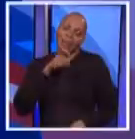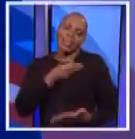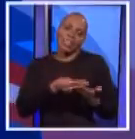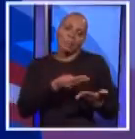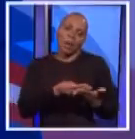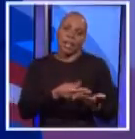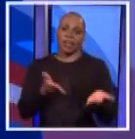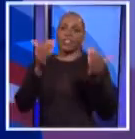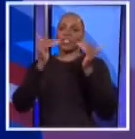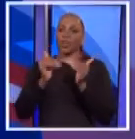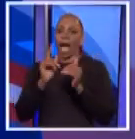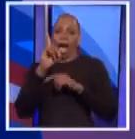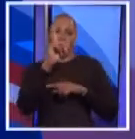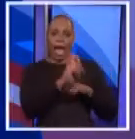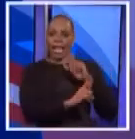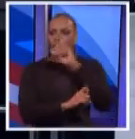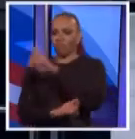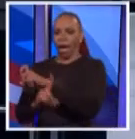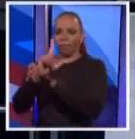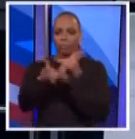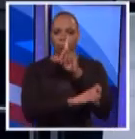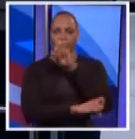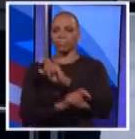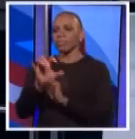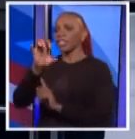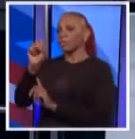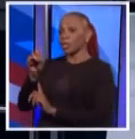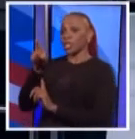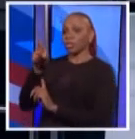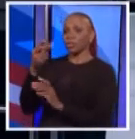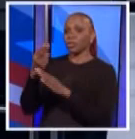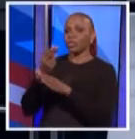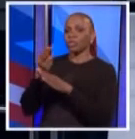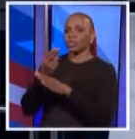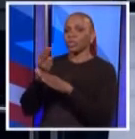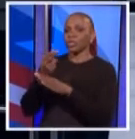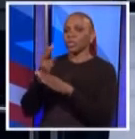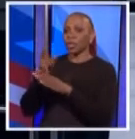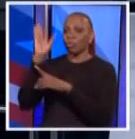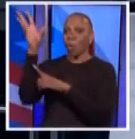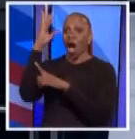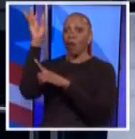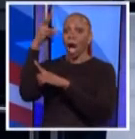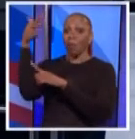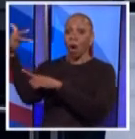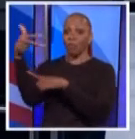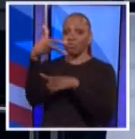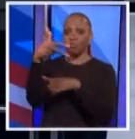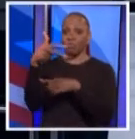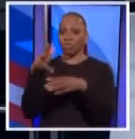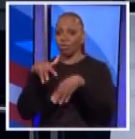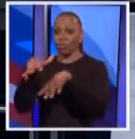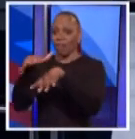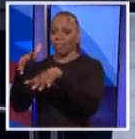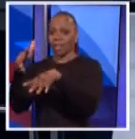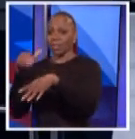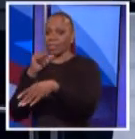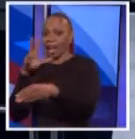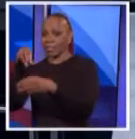have another lightning round. Mr. Spitzer, have you ever used lights and sirens to get ahead of traffic? No.